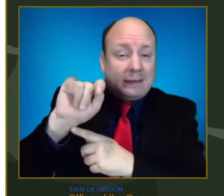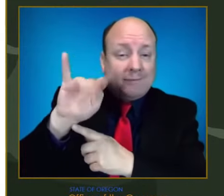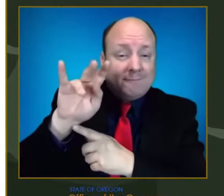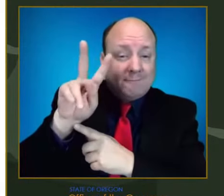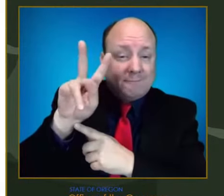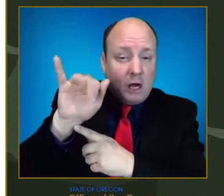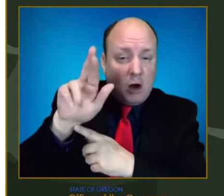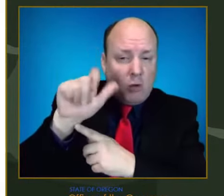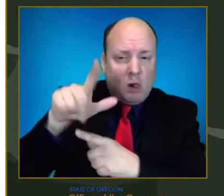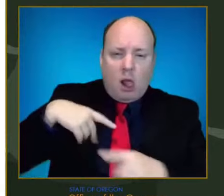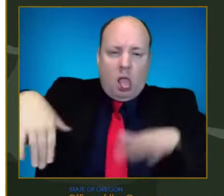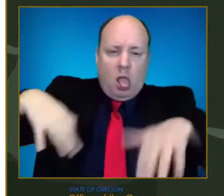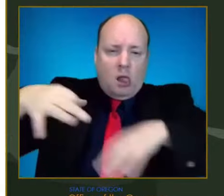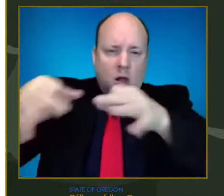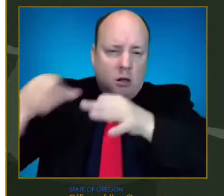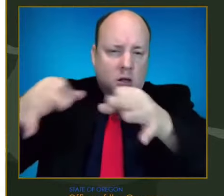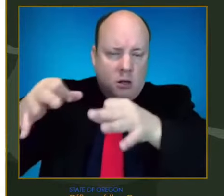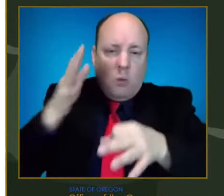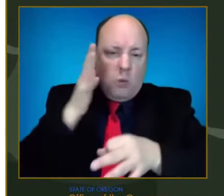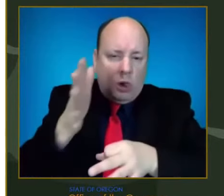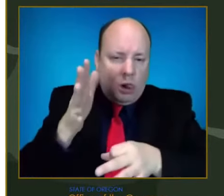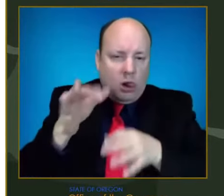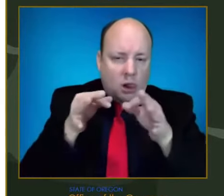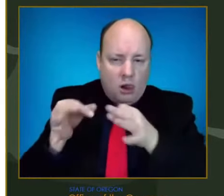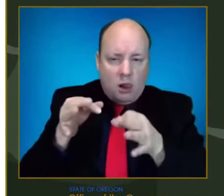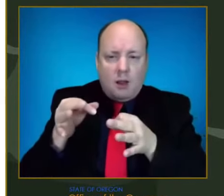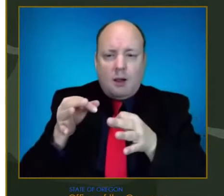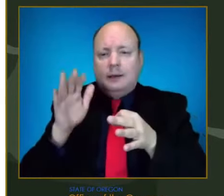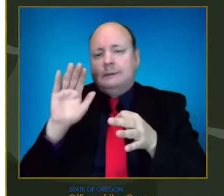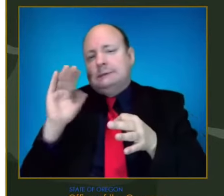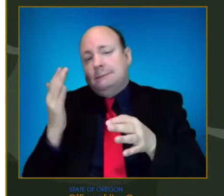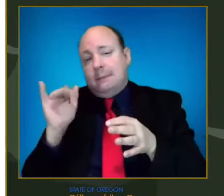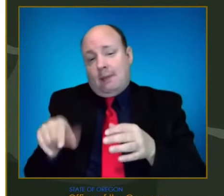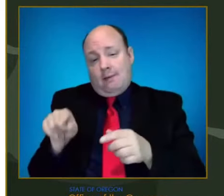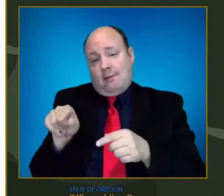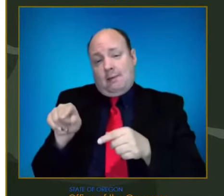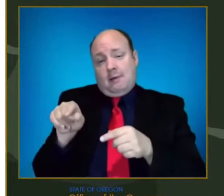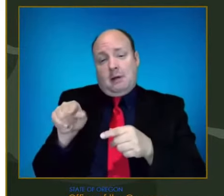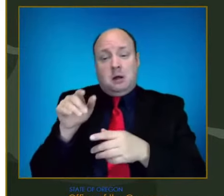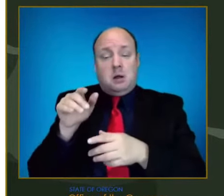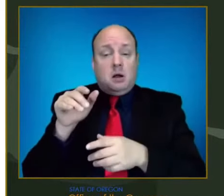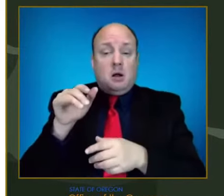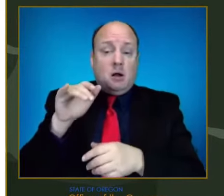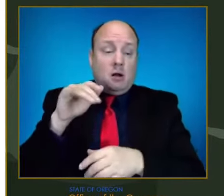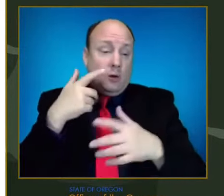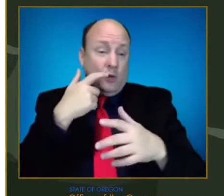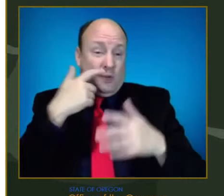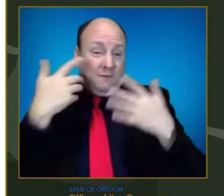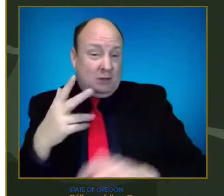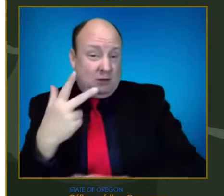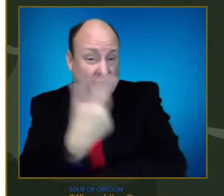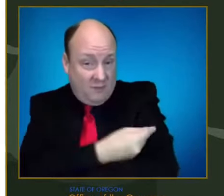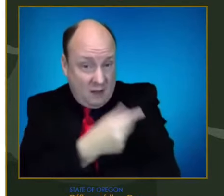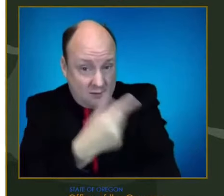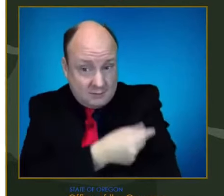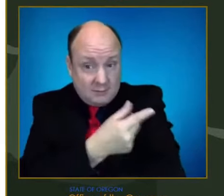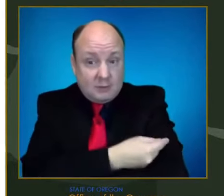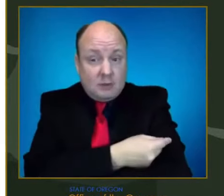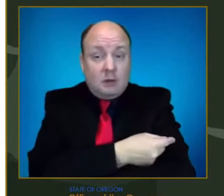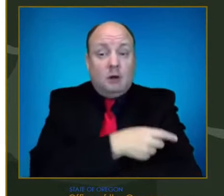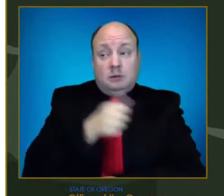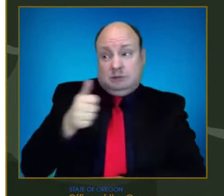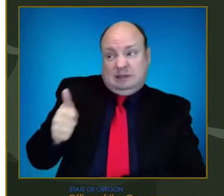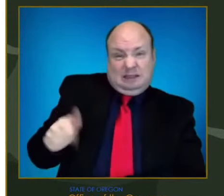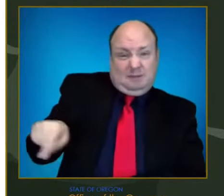are going to have some, um, as, as this affects people who have been vaccinated, that includes many people who work in the hospital. And so we may have